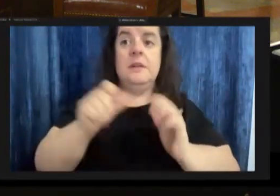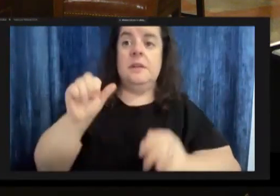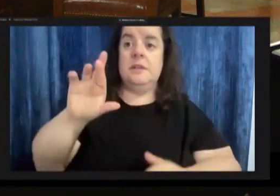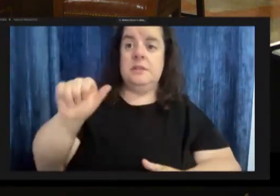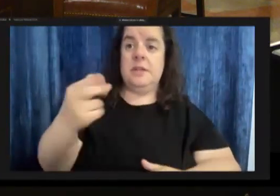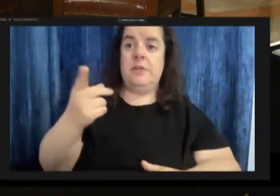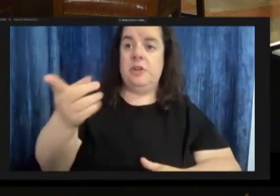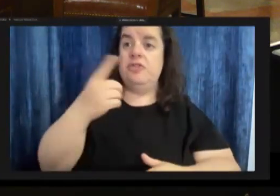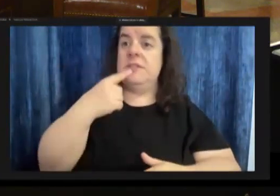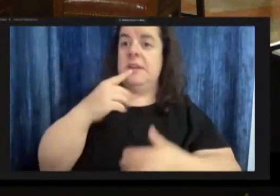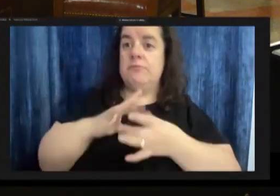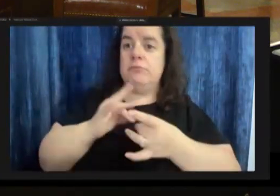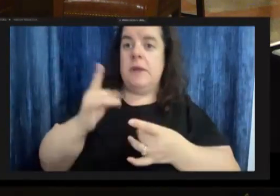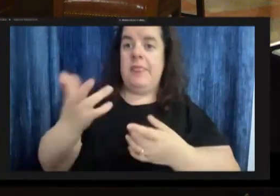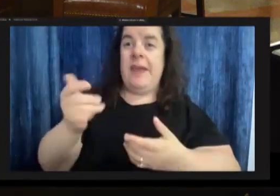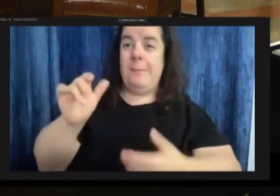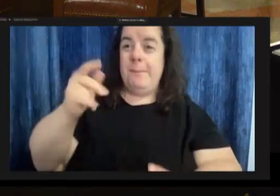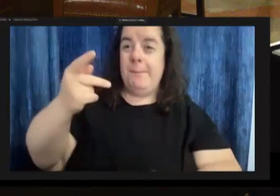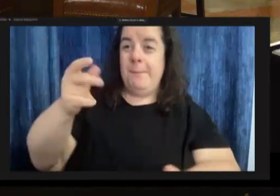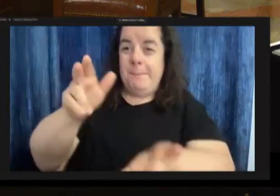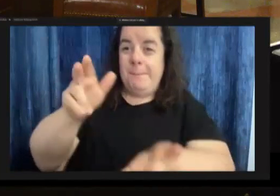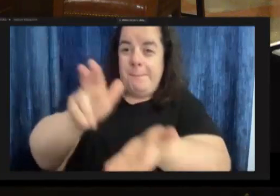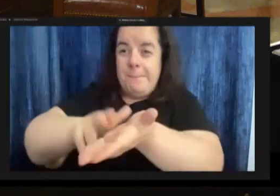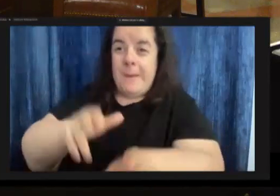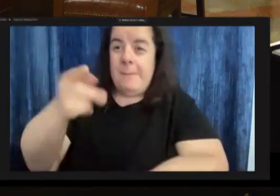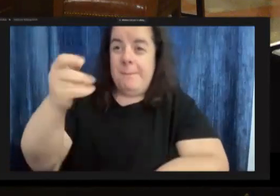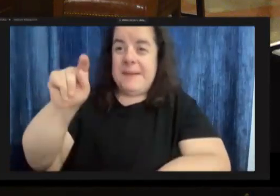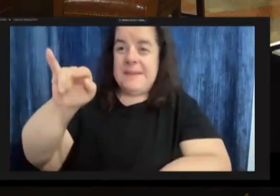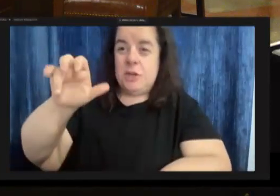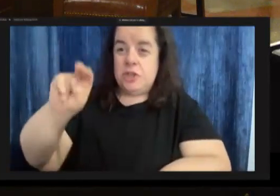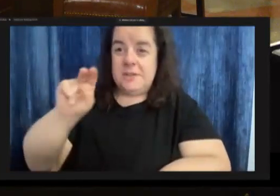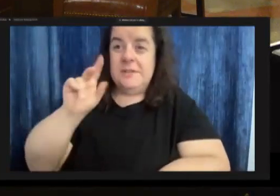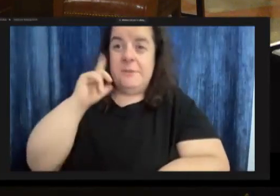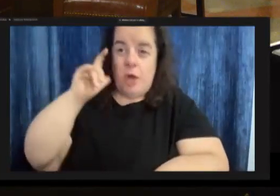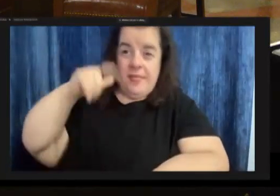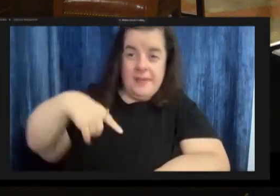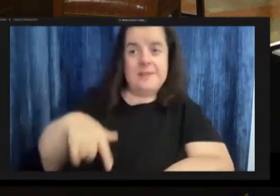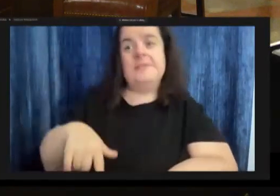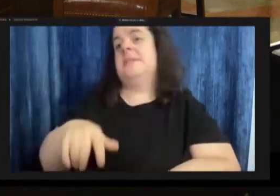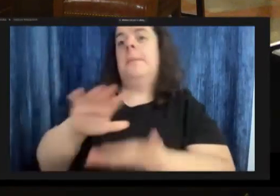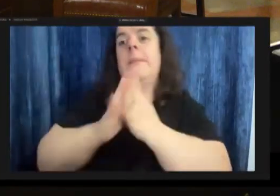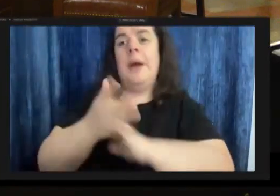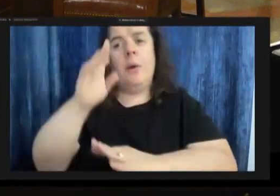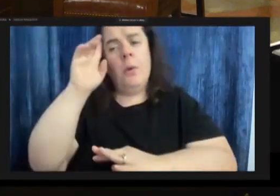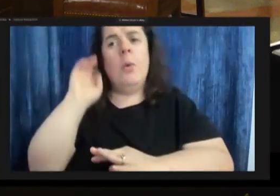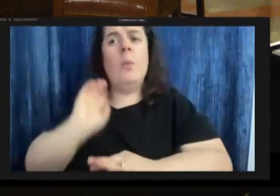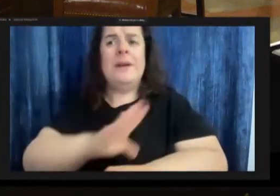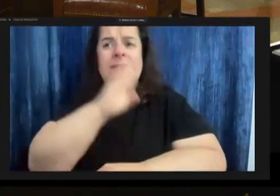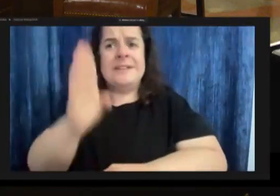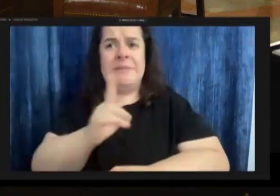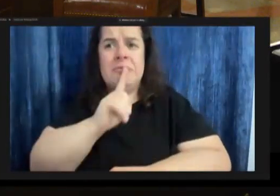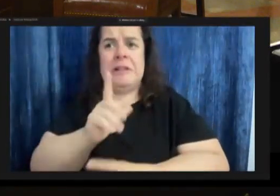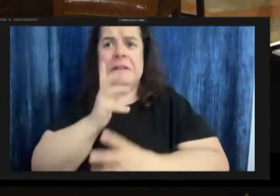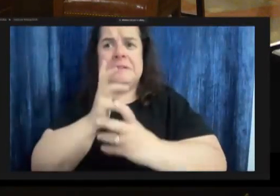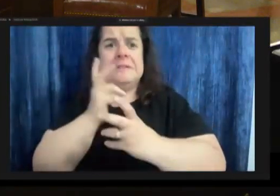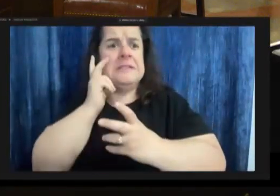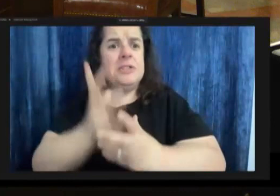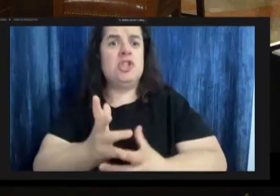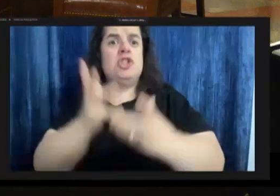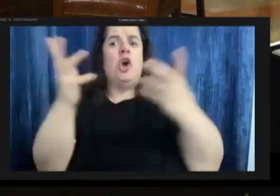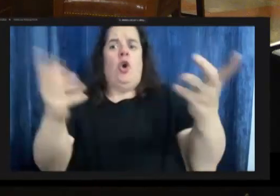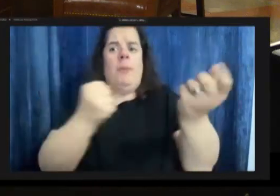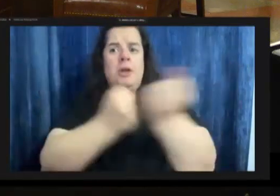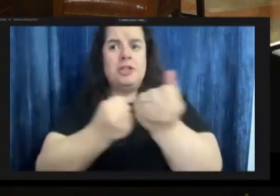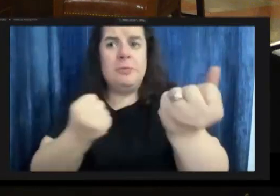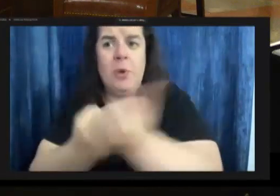earlier uh petition um to have this landmark we've never really seen this much of an outpouring um